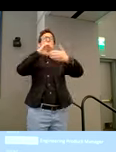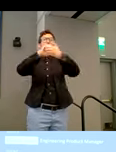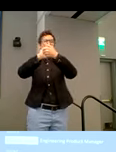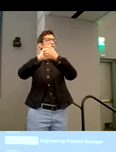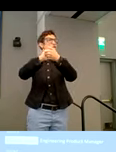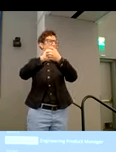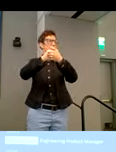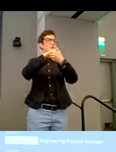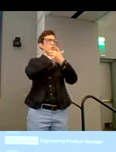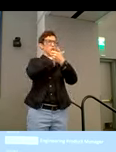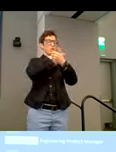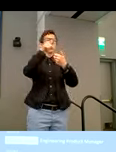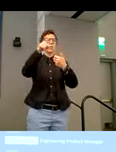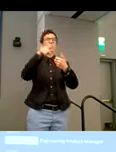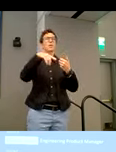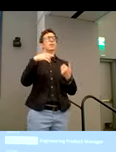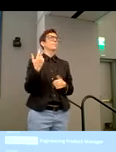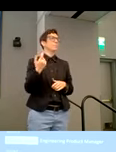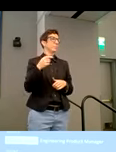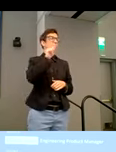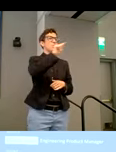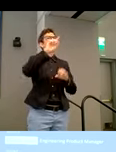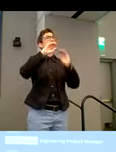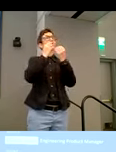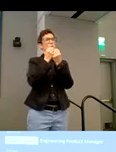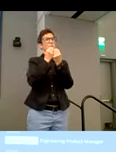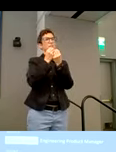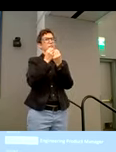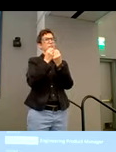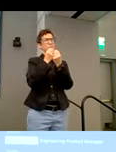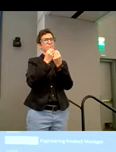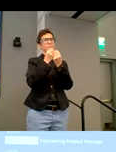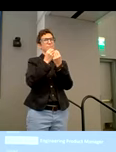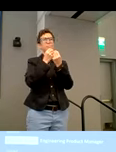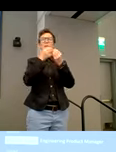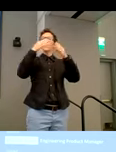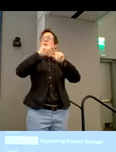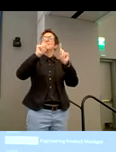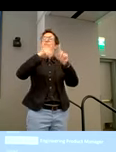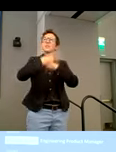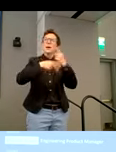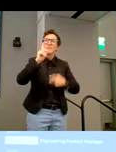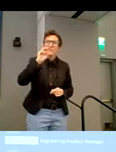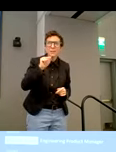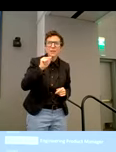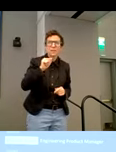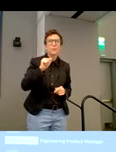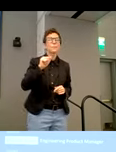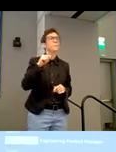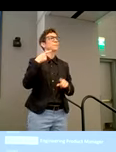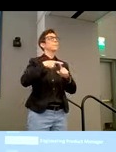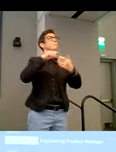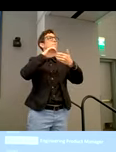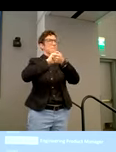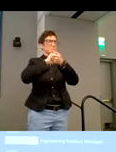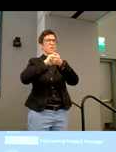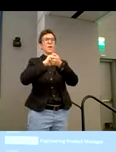look very closely at different organizations that have different, that focus on different types of disabilities. And then we partner with them and they